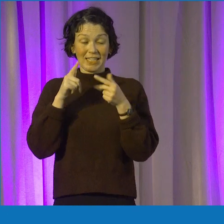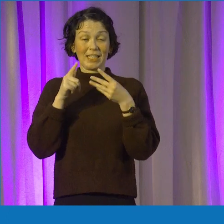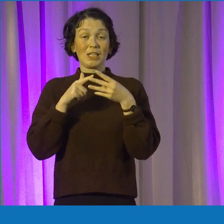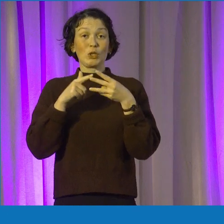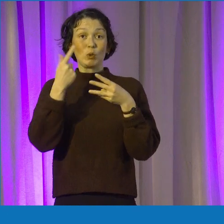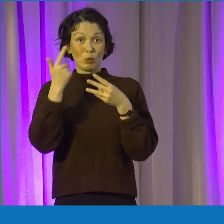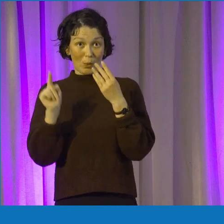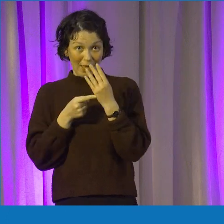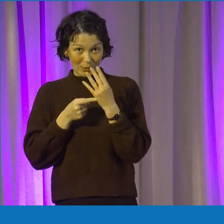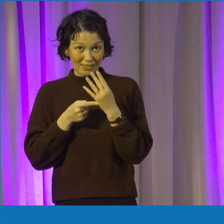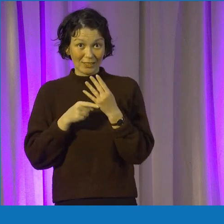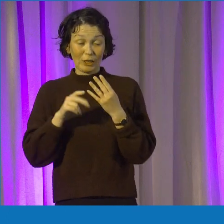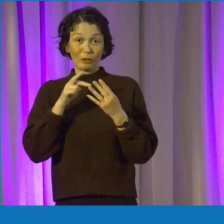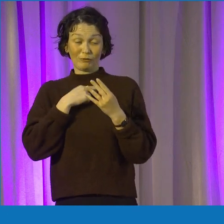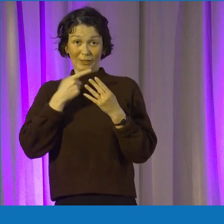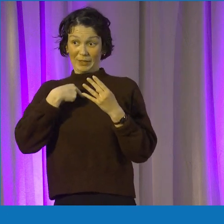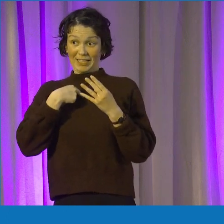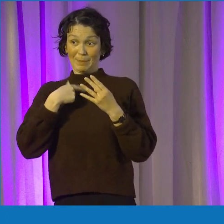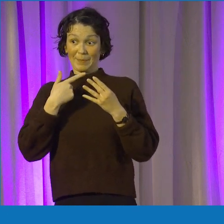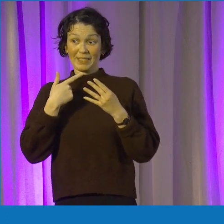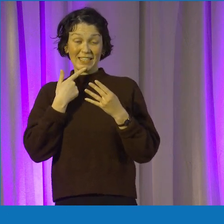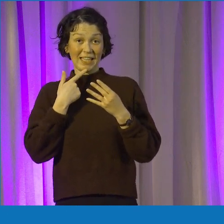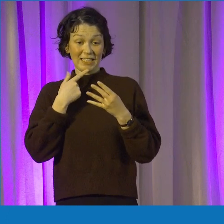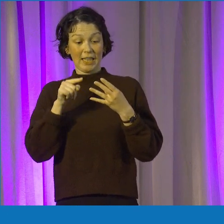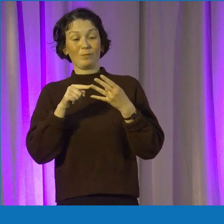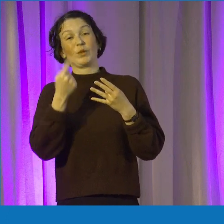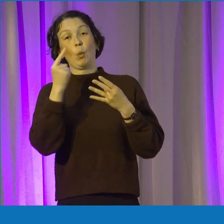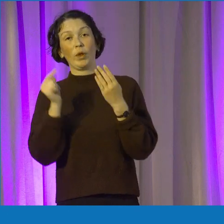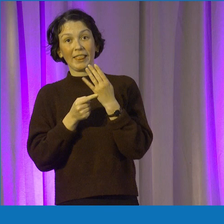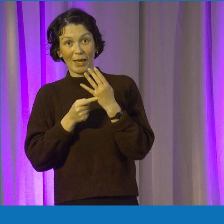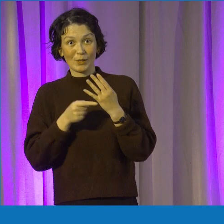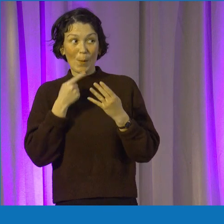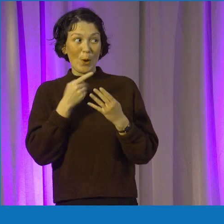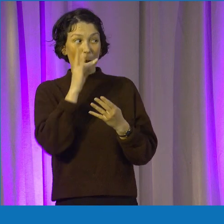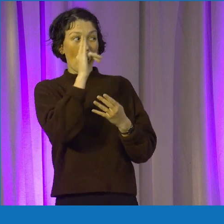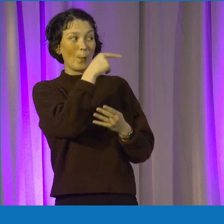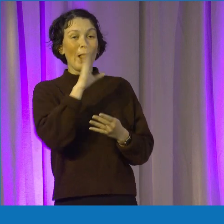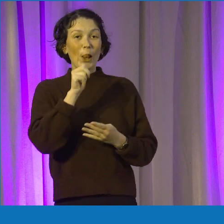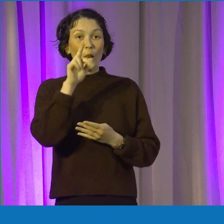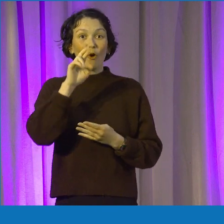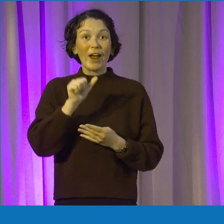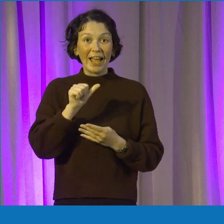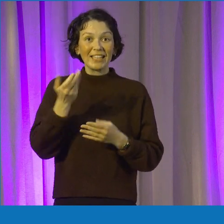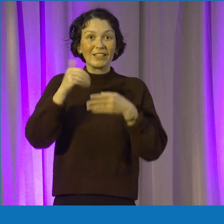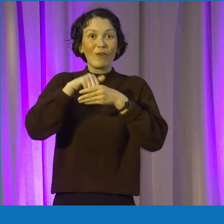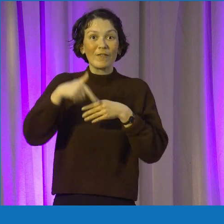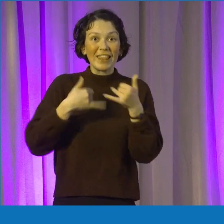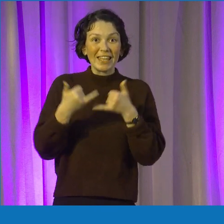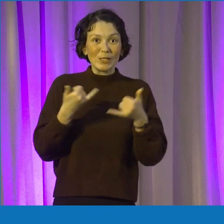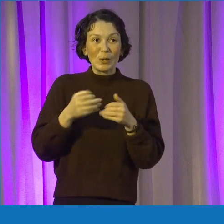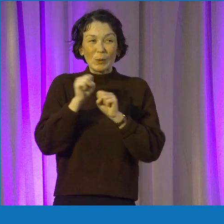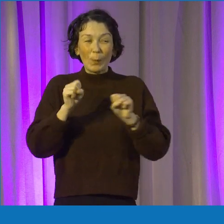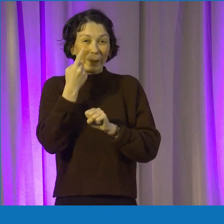Conscious Camping. And hopefully, Laura will go on to win it this year. Here's hoping. Stay tuned. Watch everybody at home. See how we do.